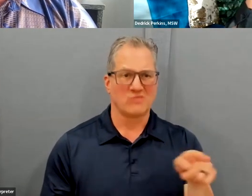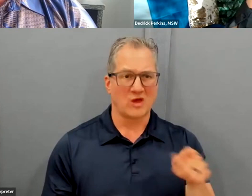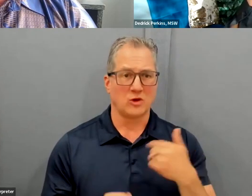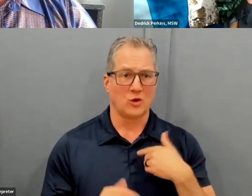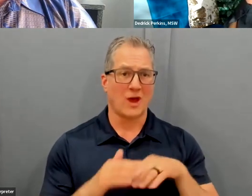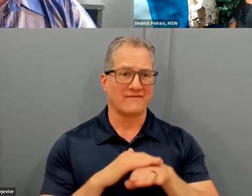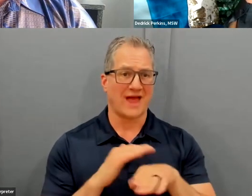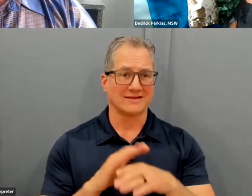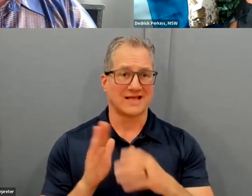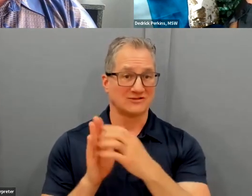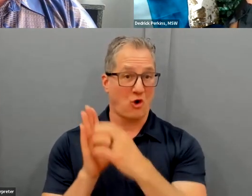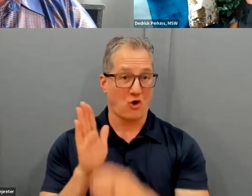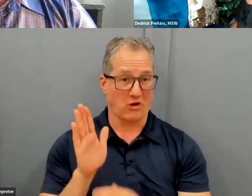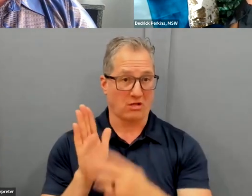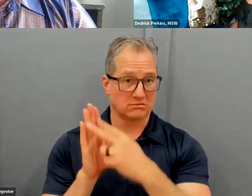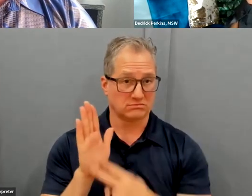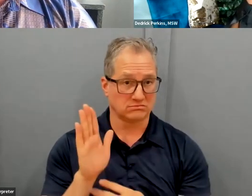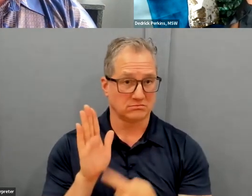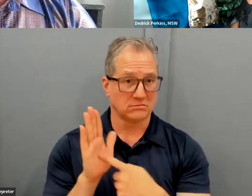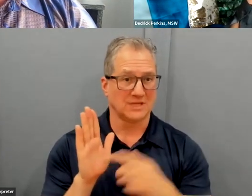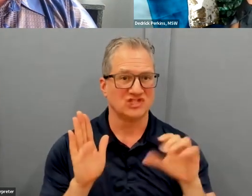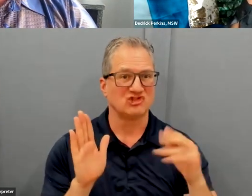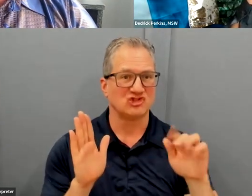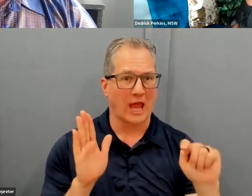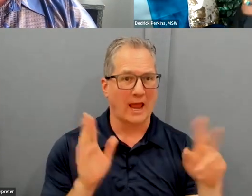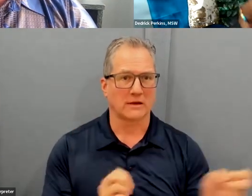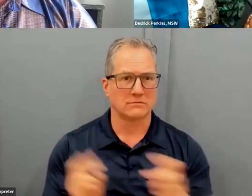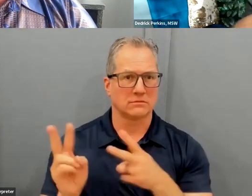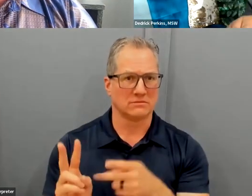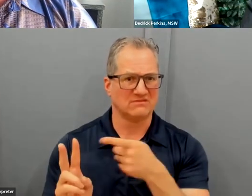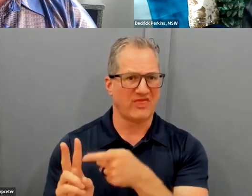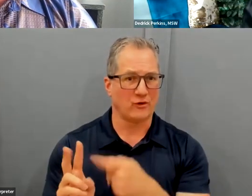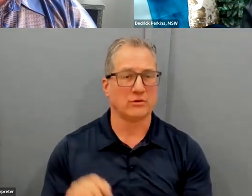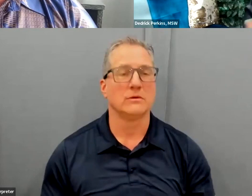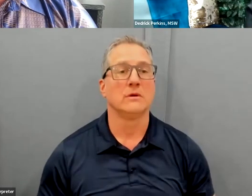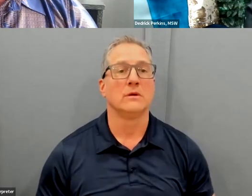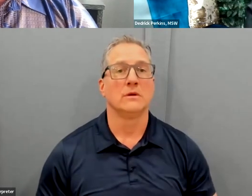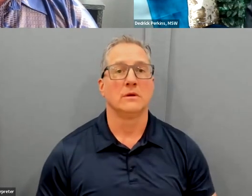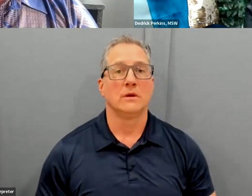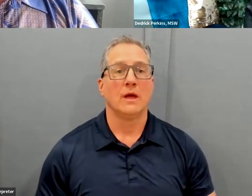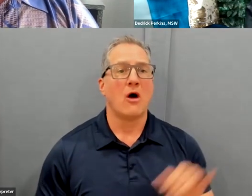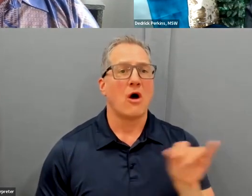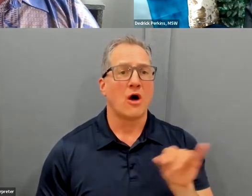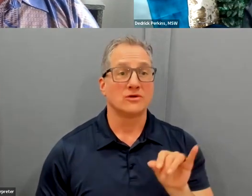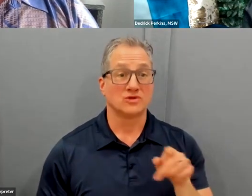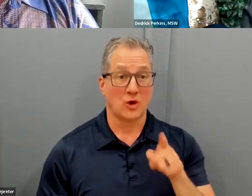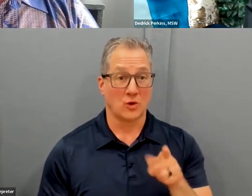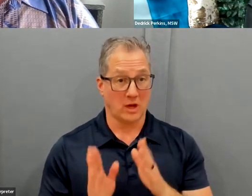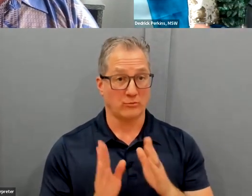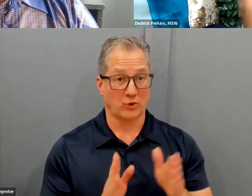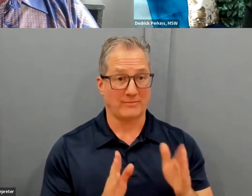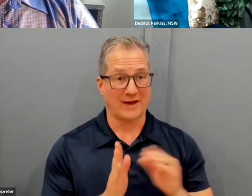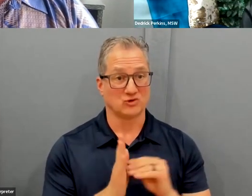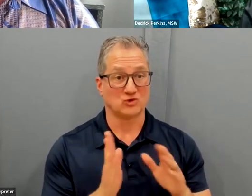Also, and kind of on the same line of how you can prepare your students,